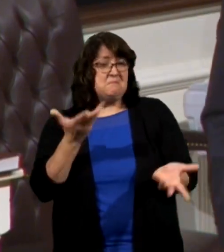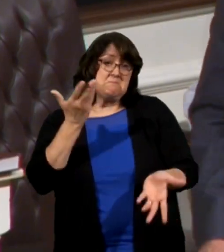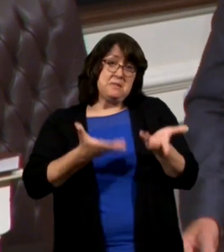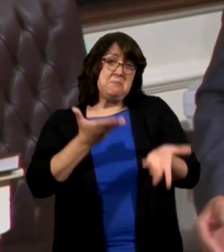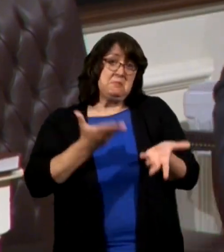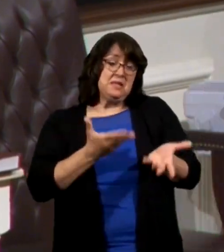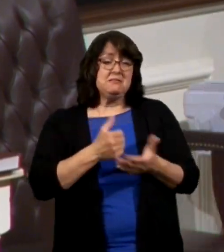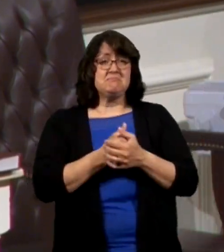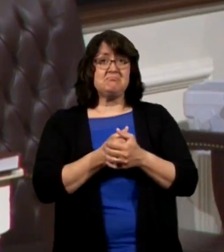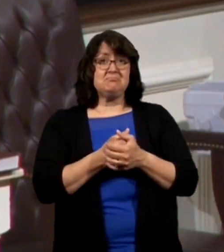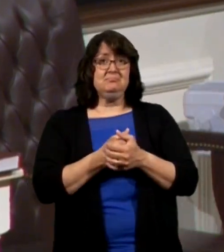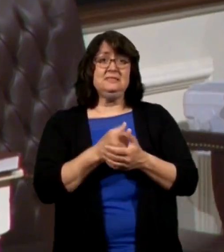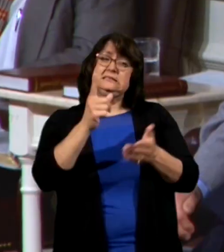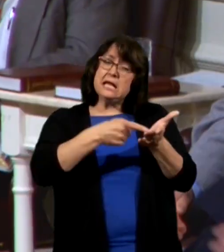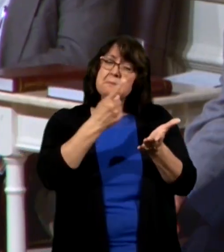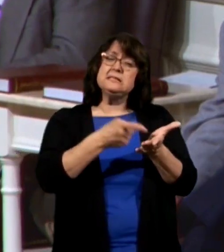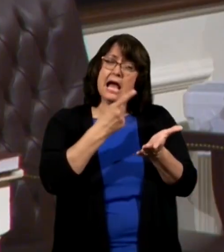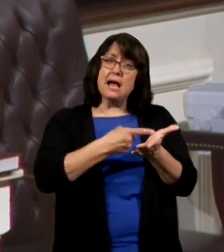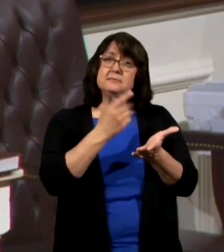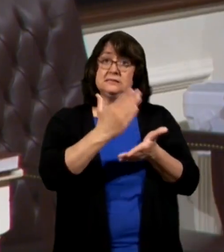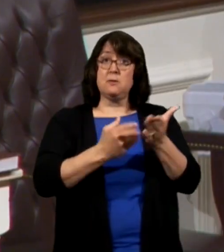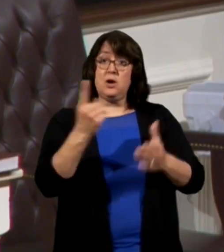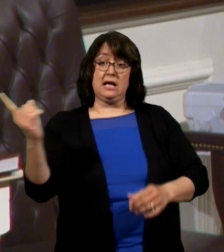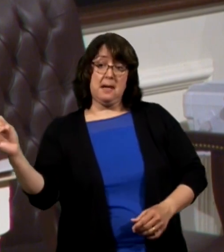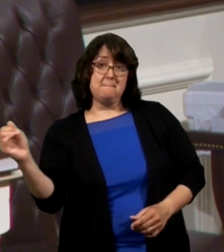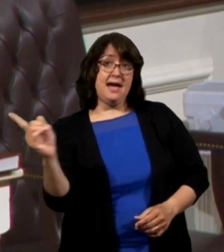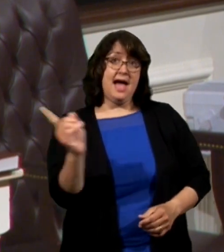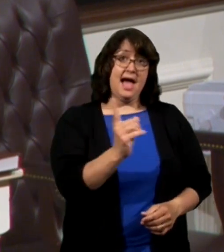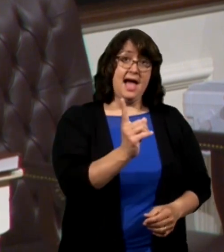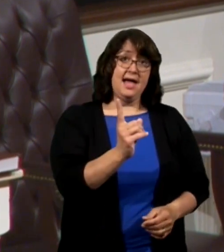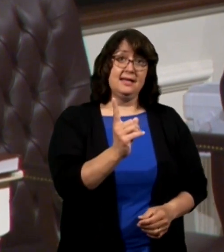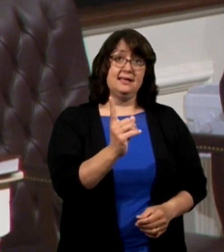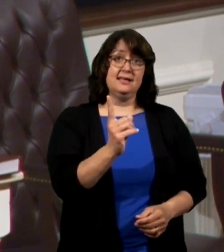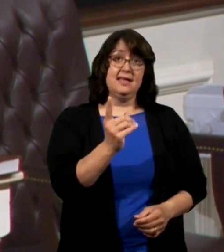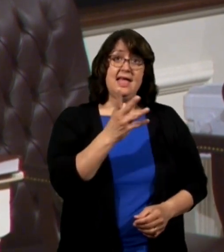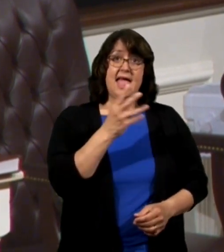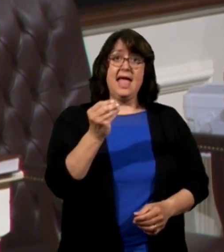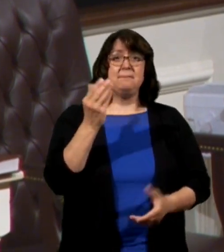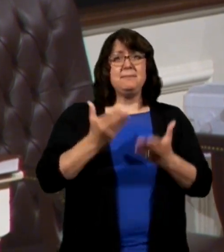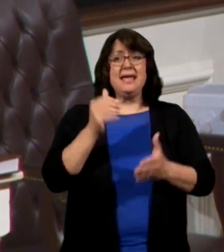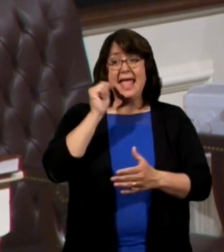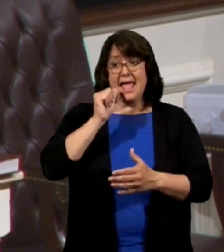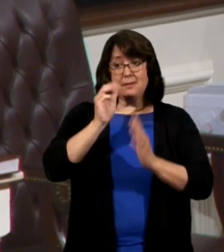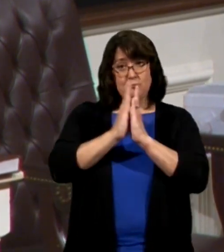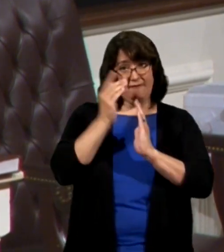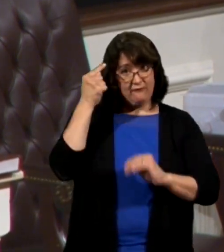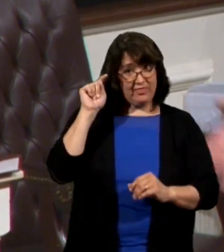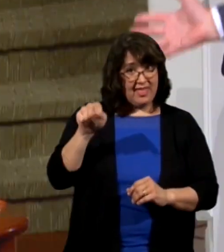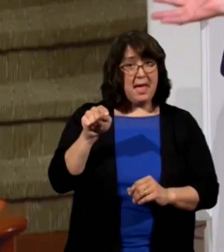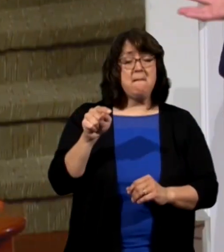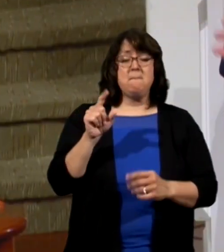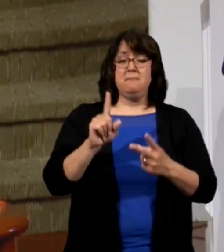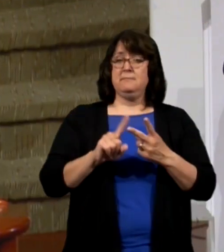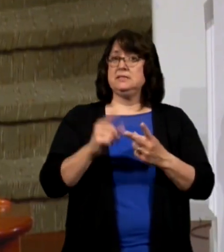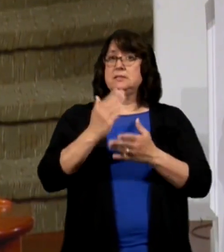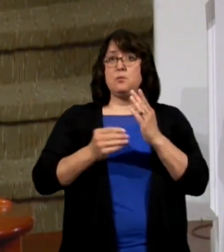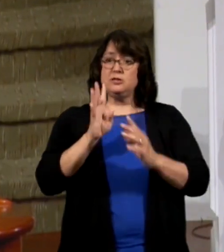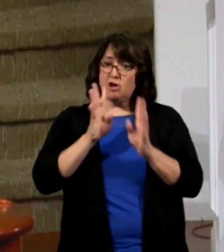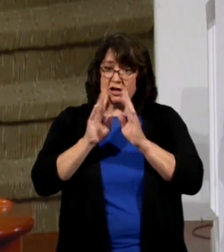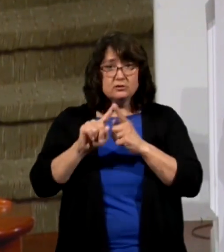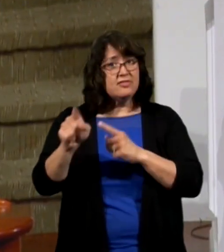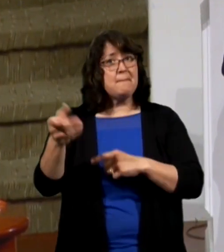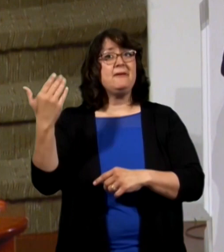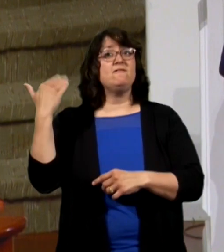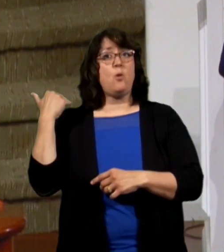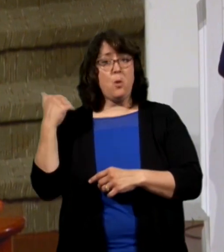might be occasionally somebody comes by and there's been a sacred aunt praying for them there's been someone talking to